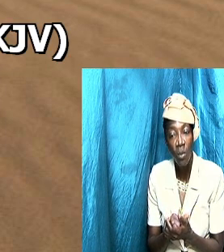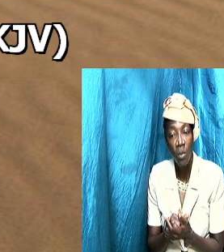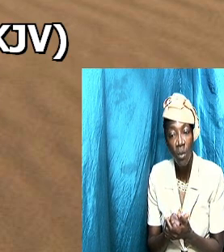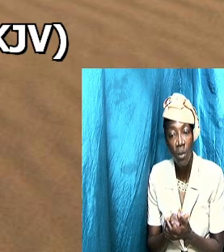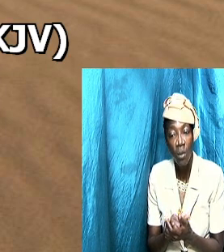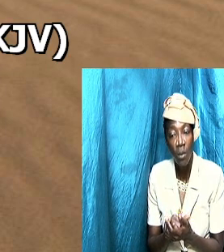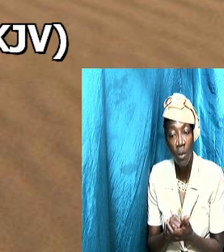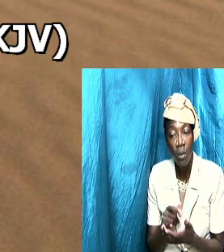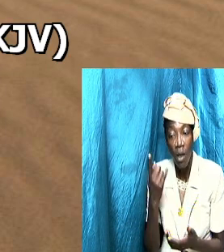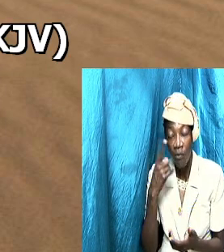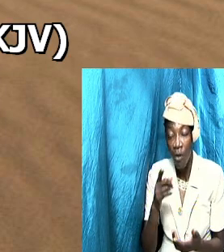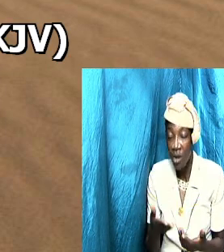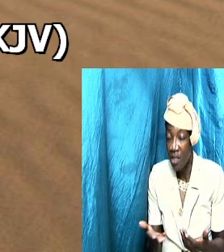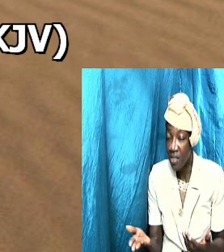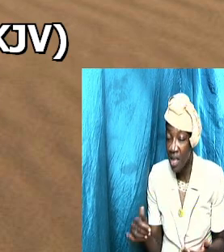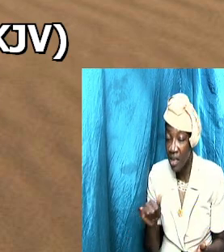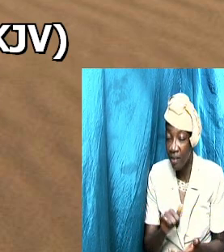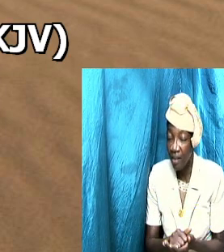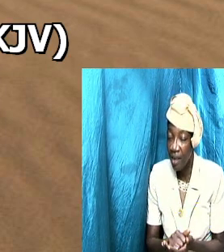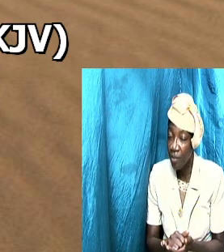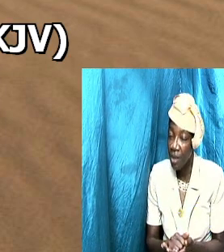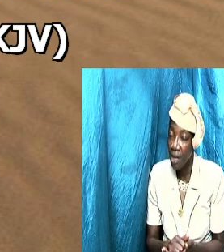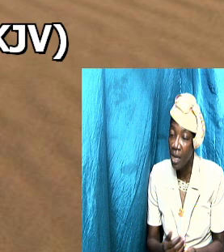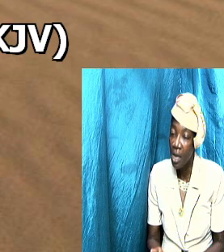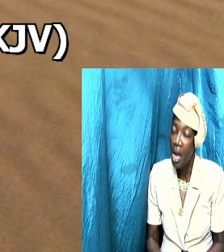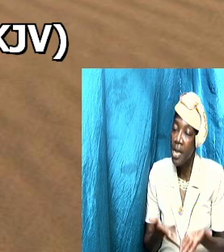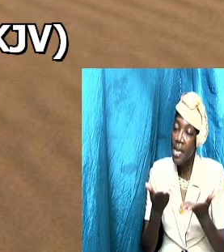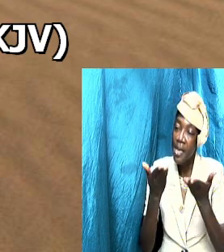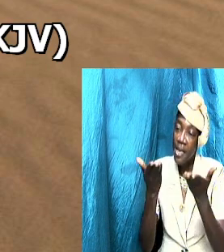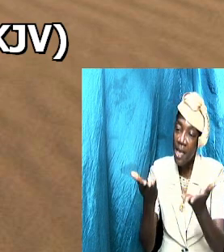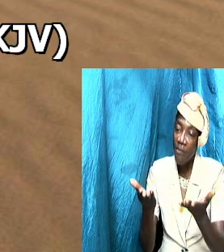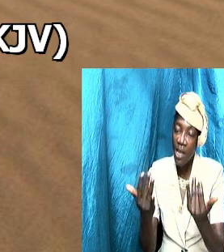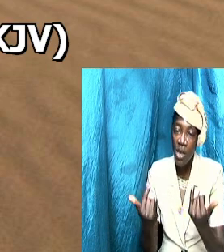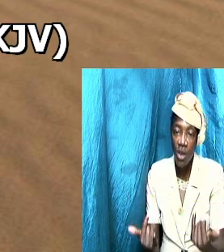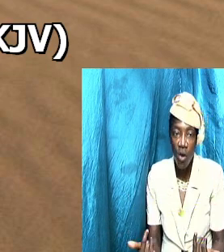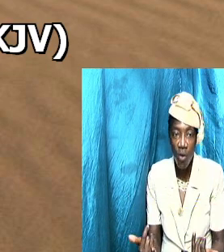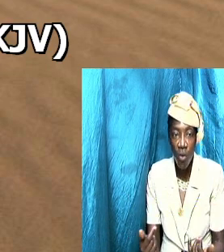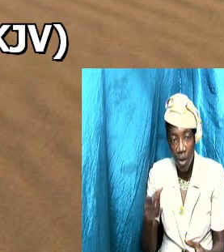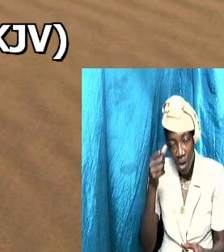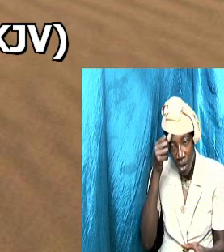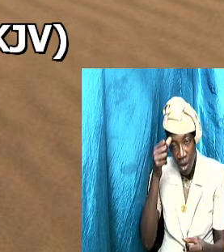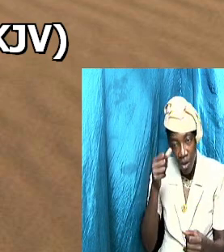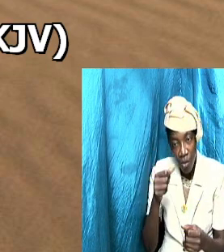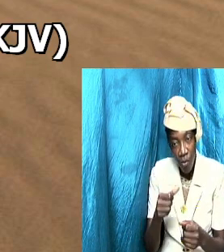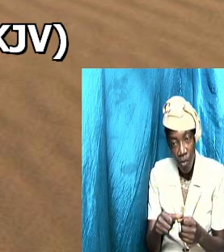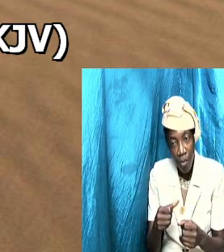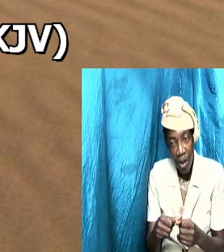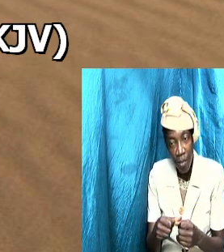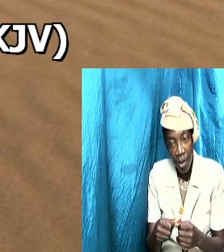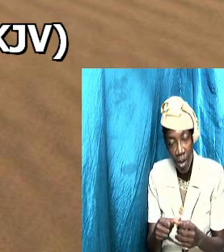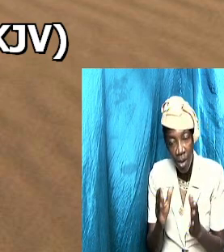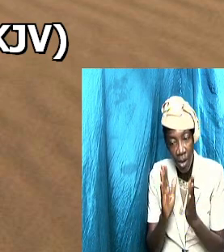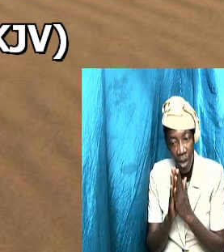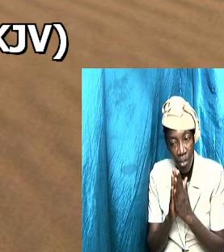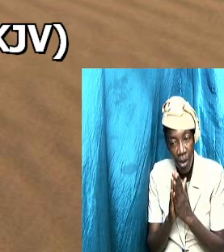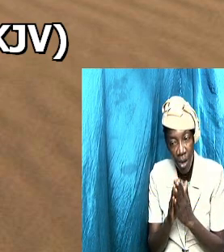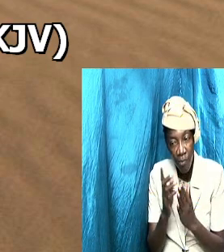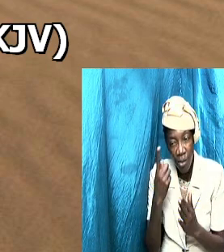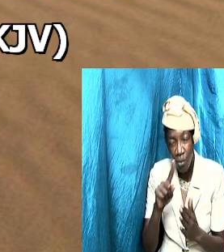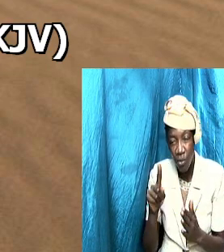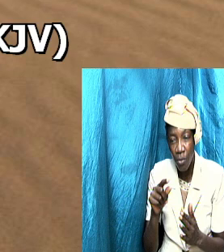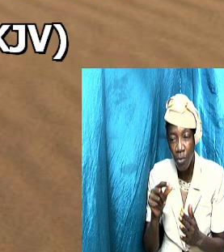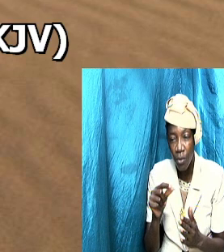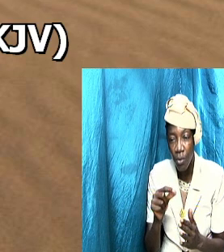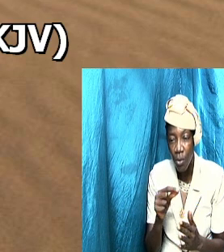presenting and projecting right now you remember that prayer for those who went to Catholic school when